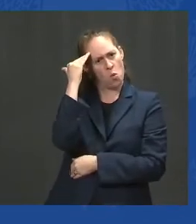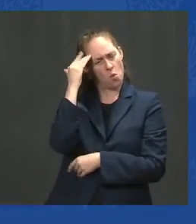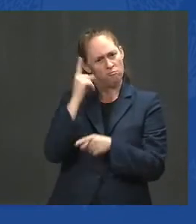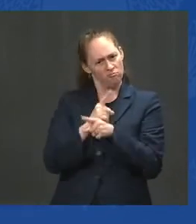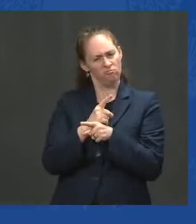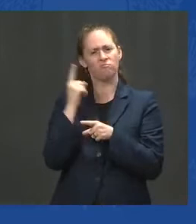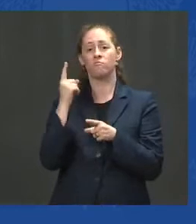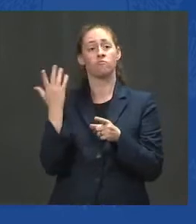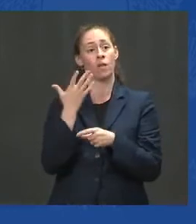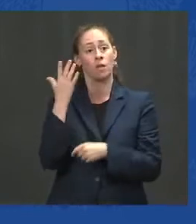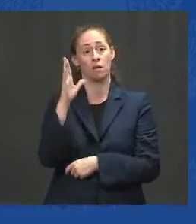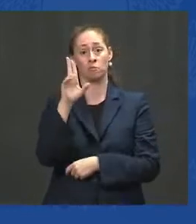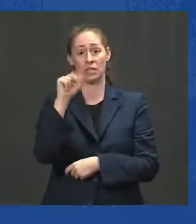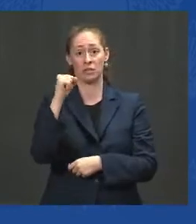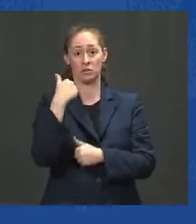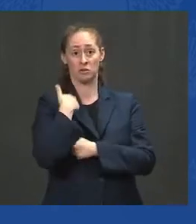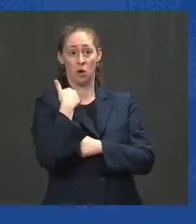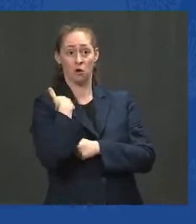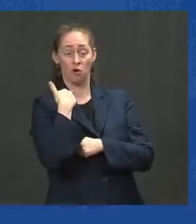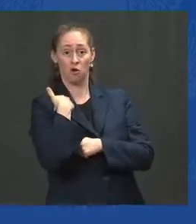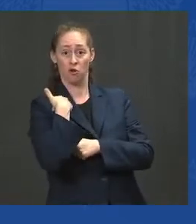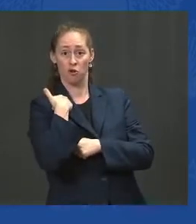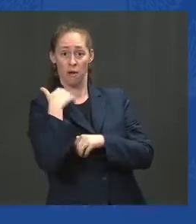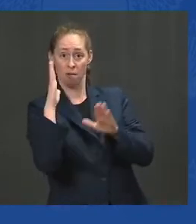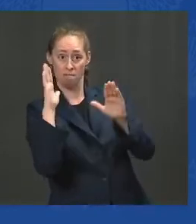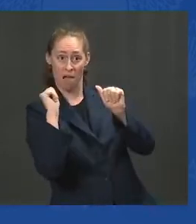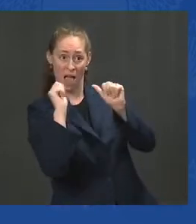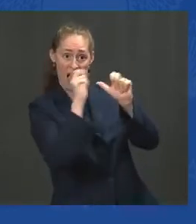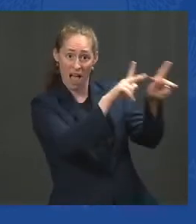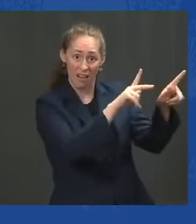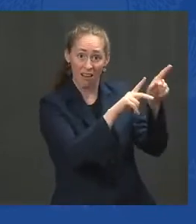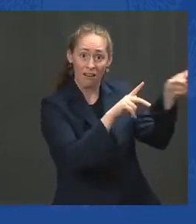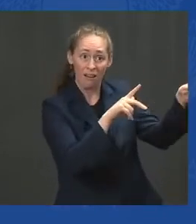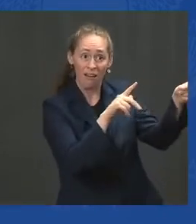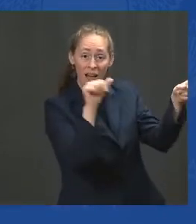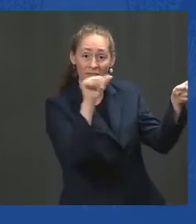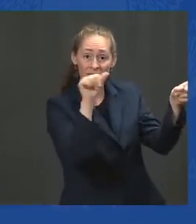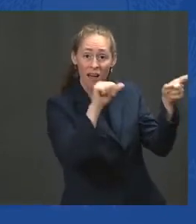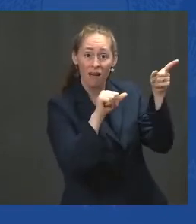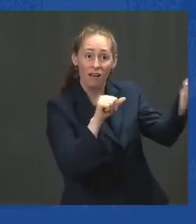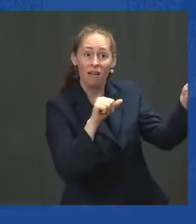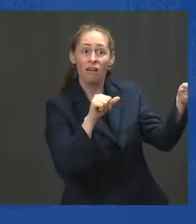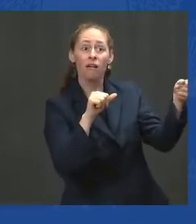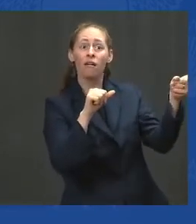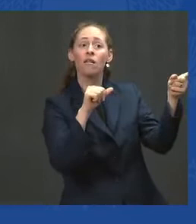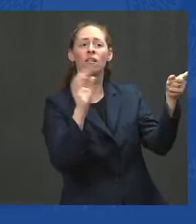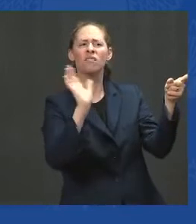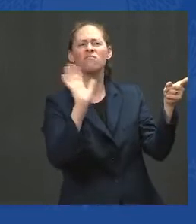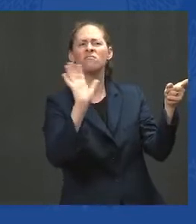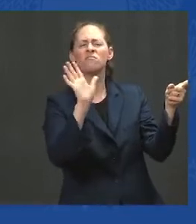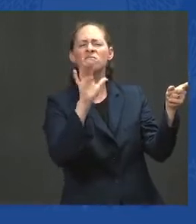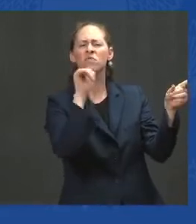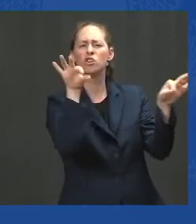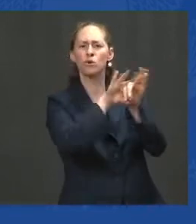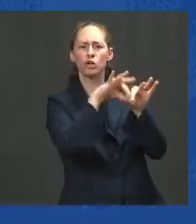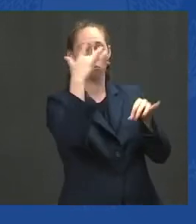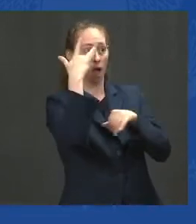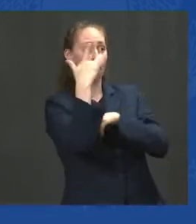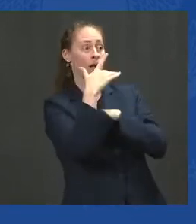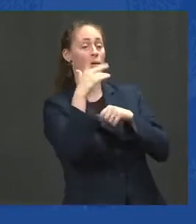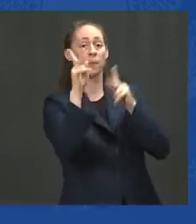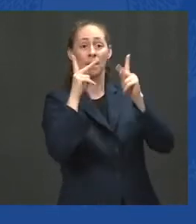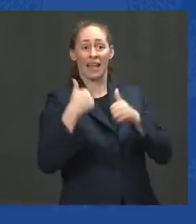up when Afghanistan's own armed forces would not. If the political leaders of Afghanistan